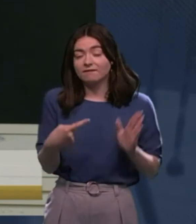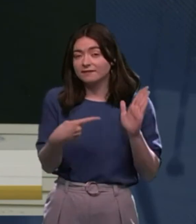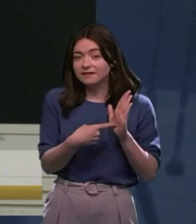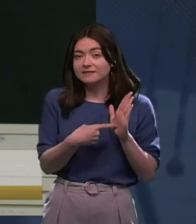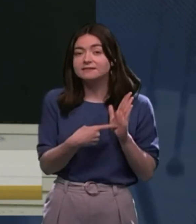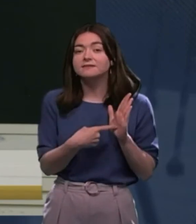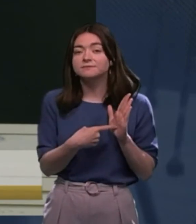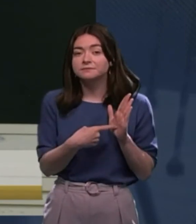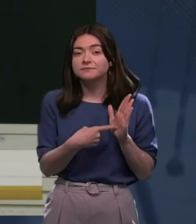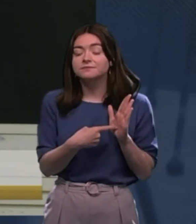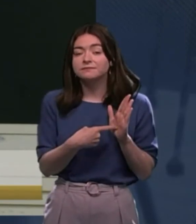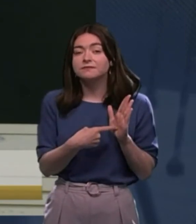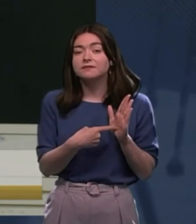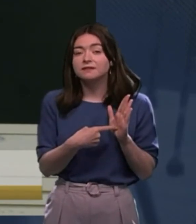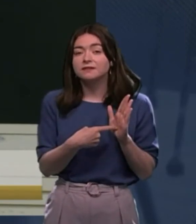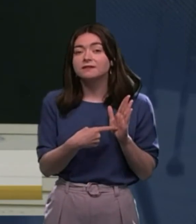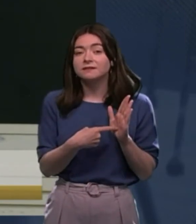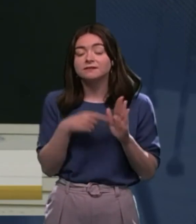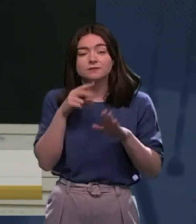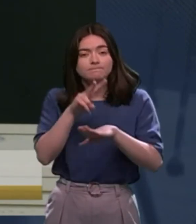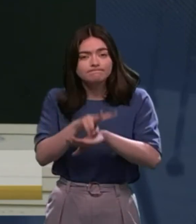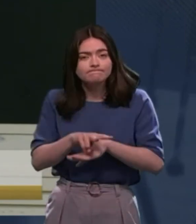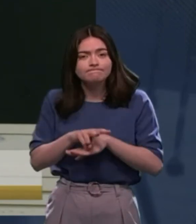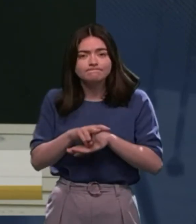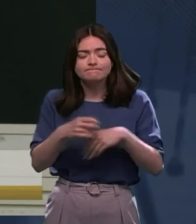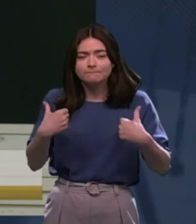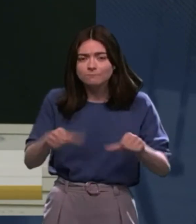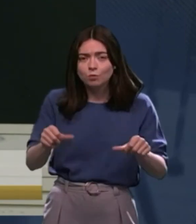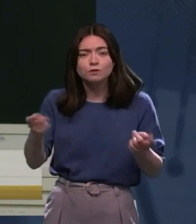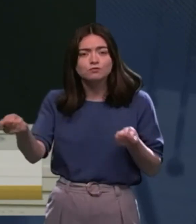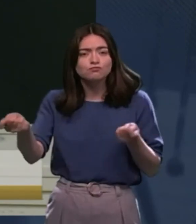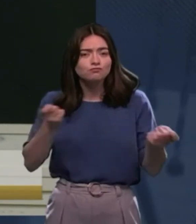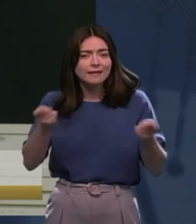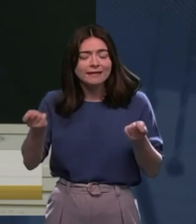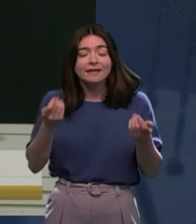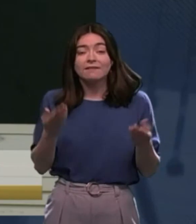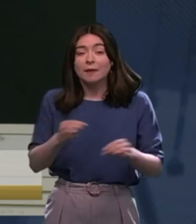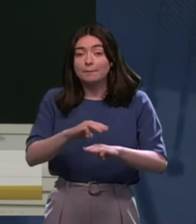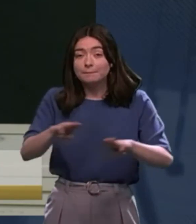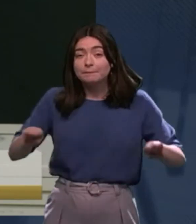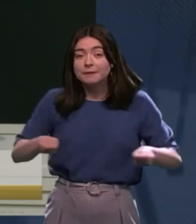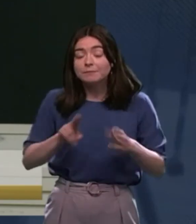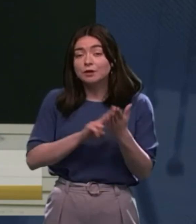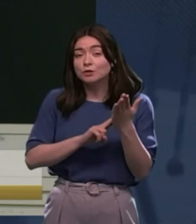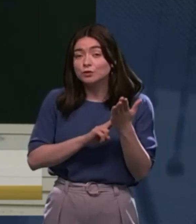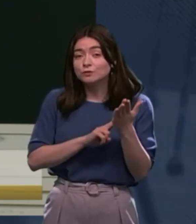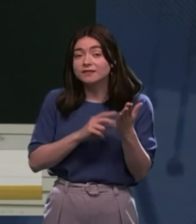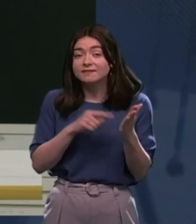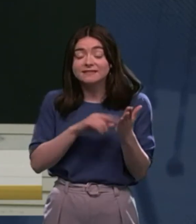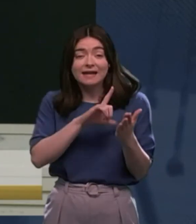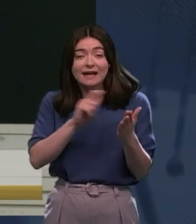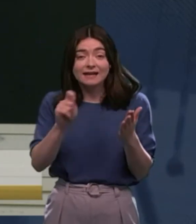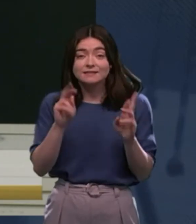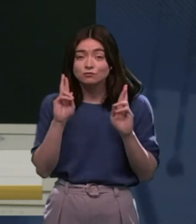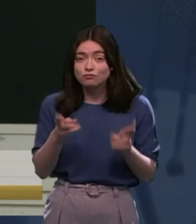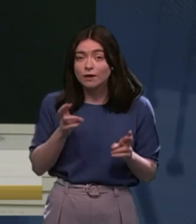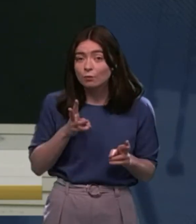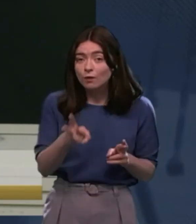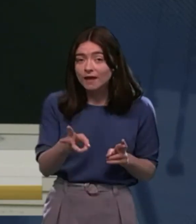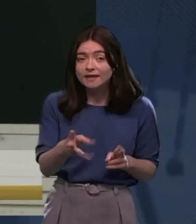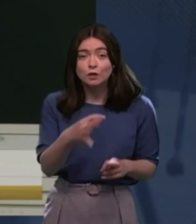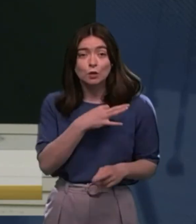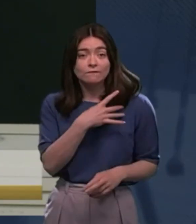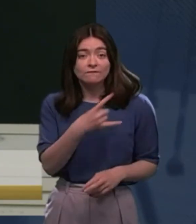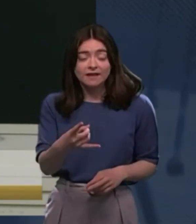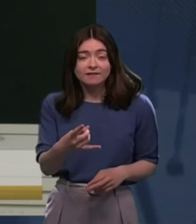is that, to monitor and enforce and regulate that people are using the Act in good faith. Because I did